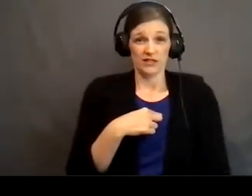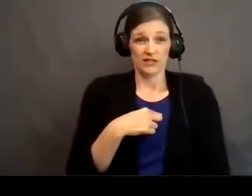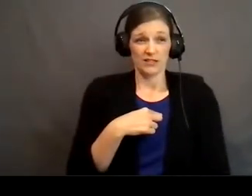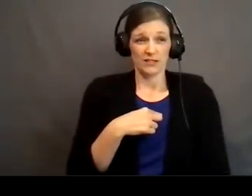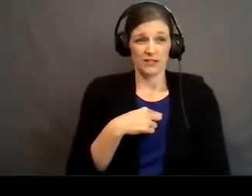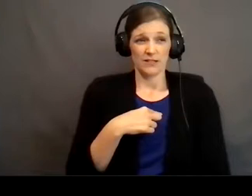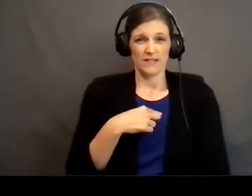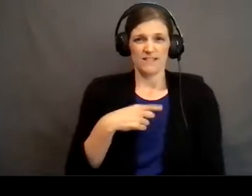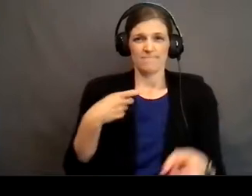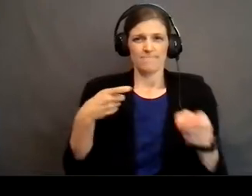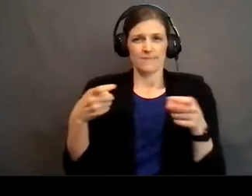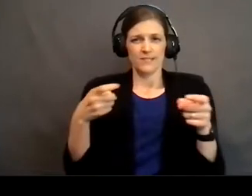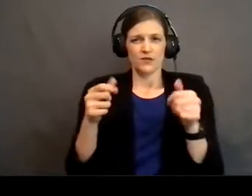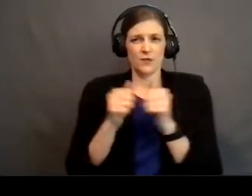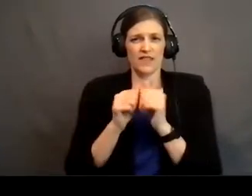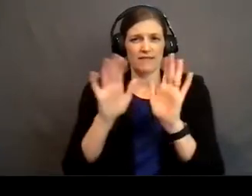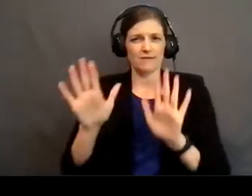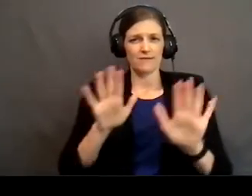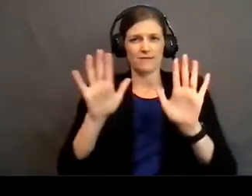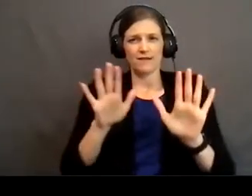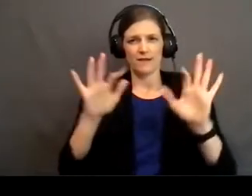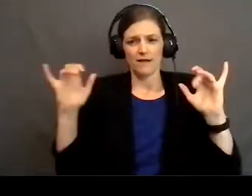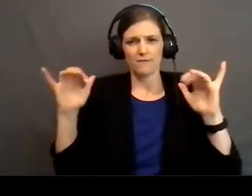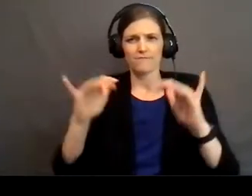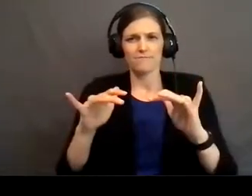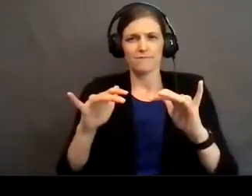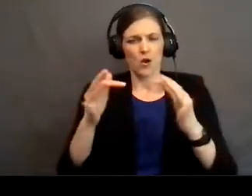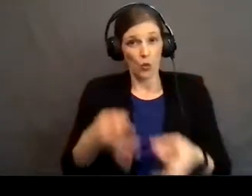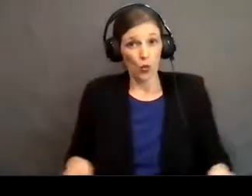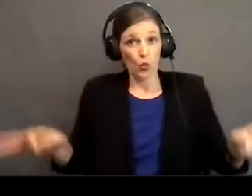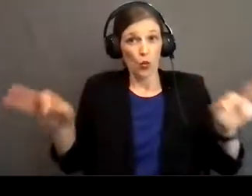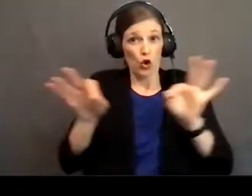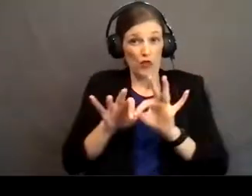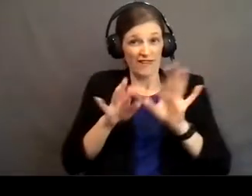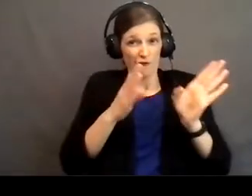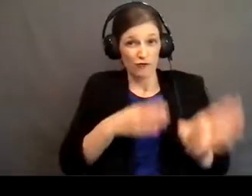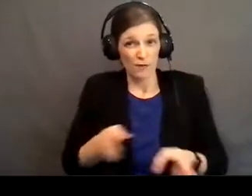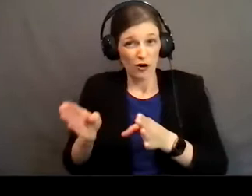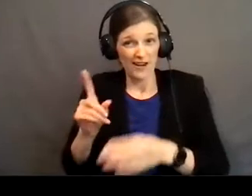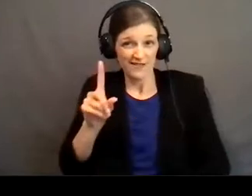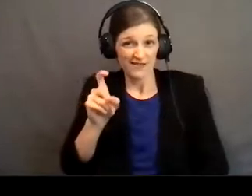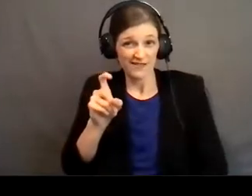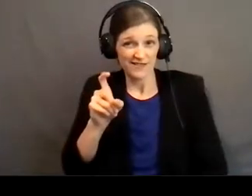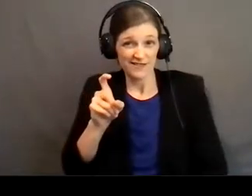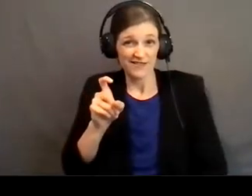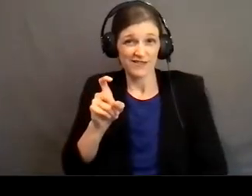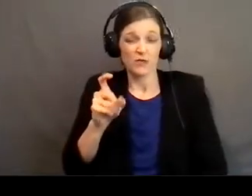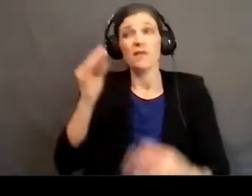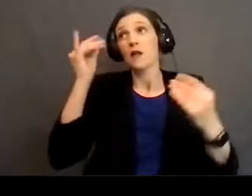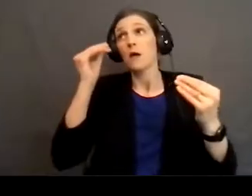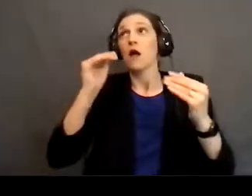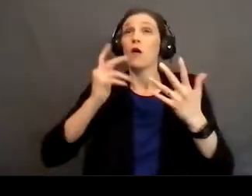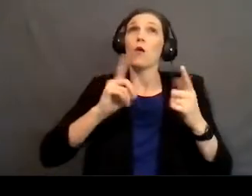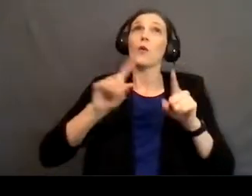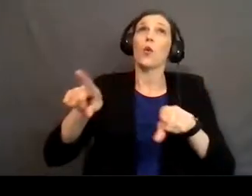our Sunday gatherings as something worthy of preparation? When we think about how we're going to church